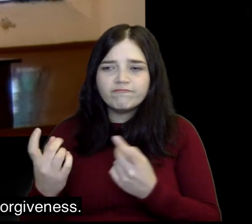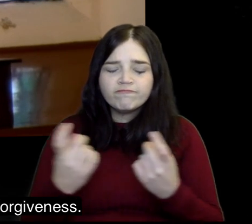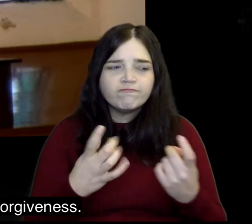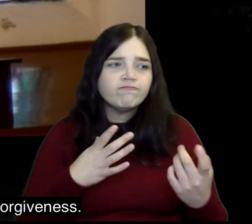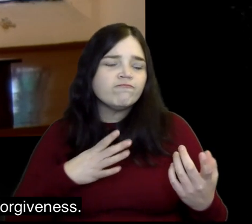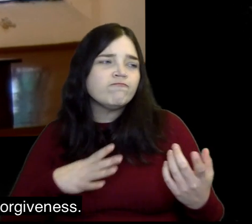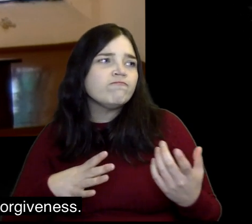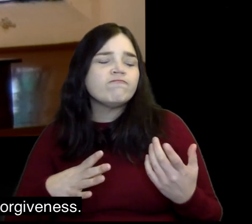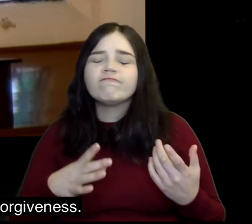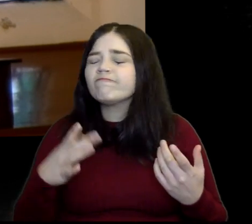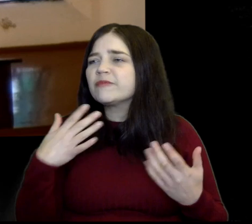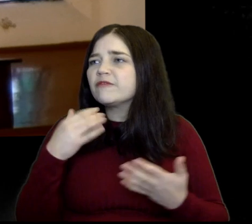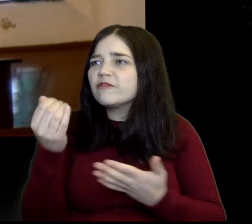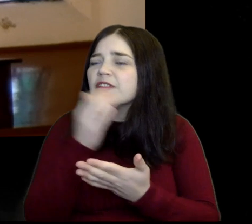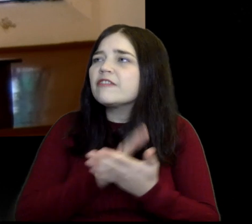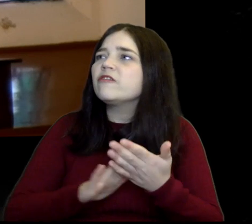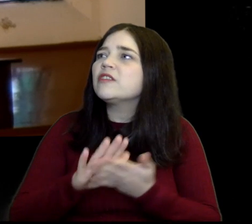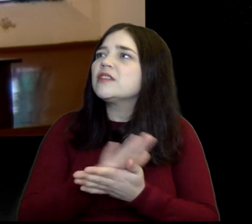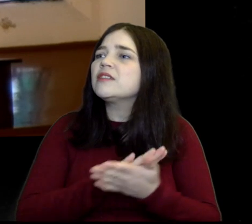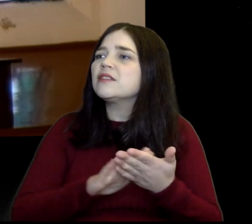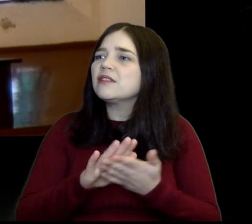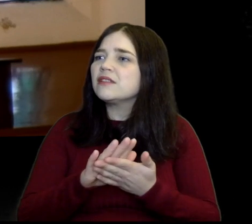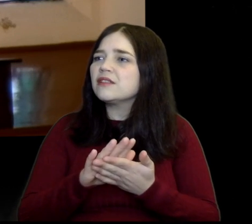we seek today we forgiveness